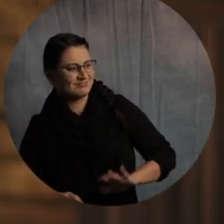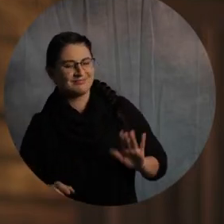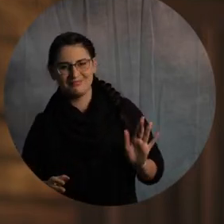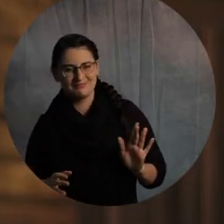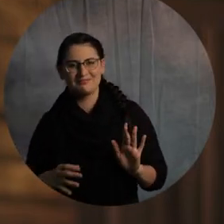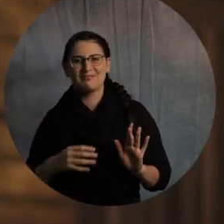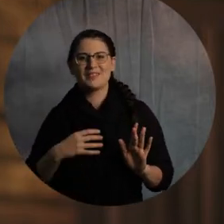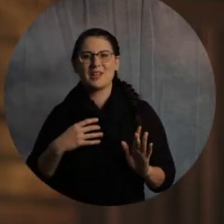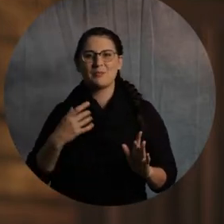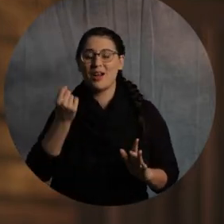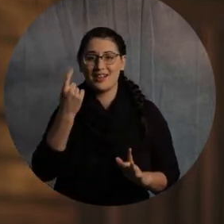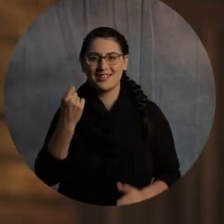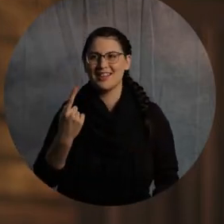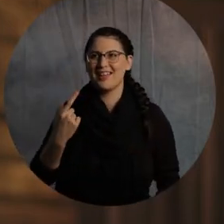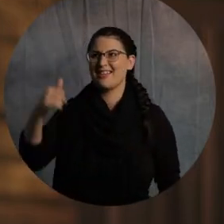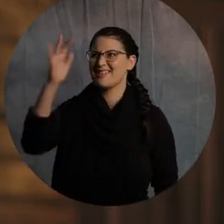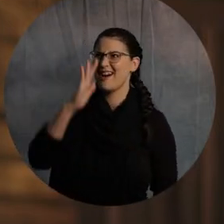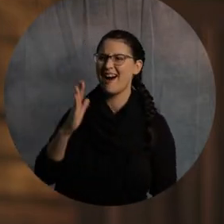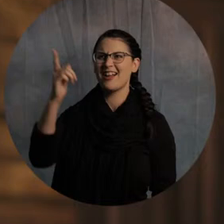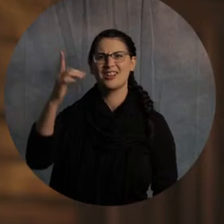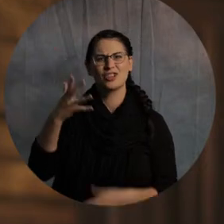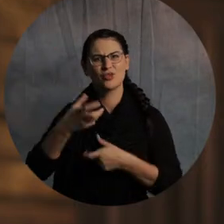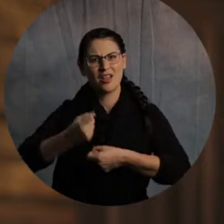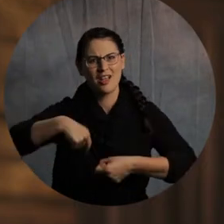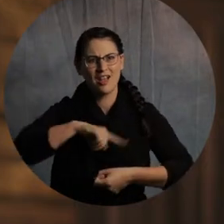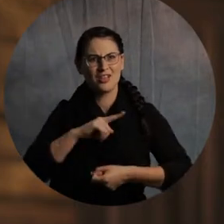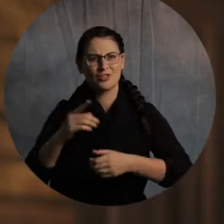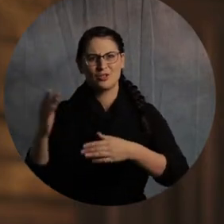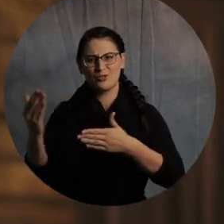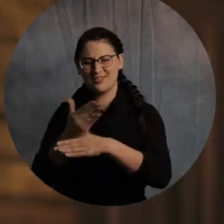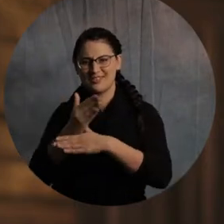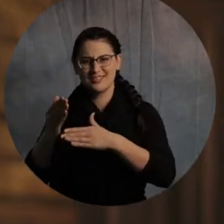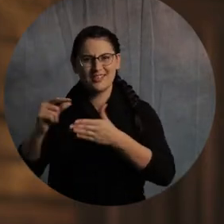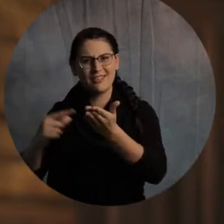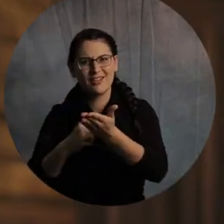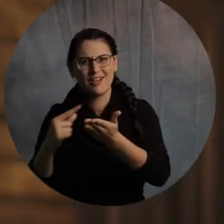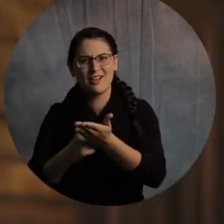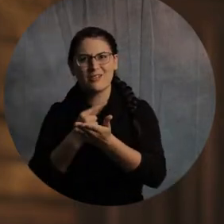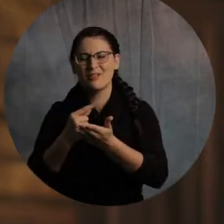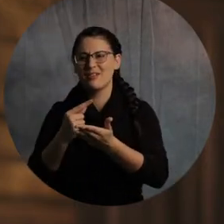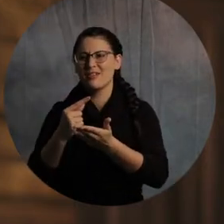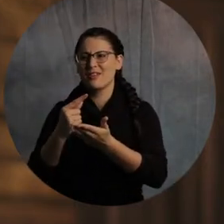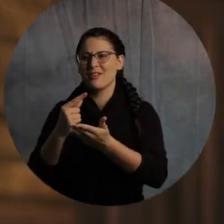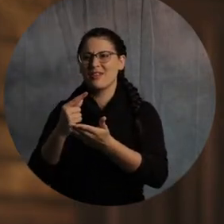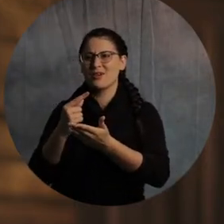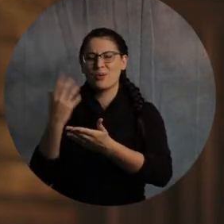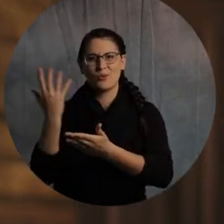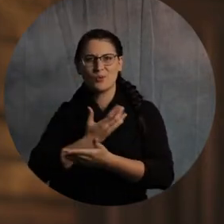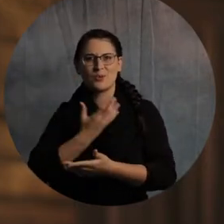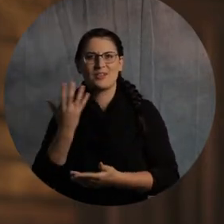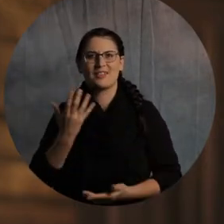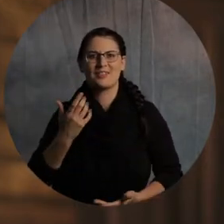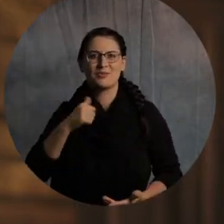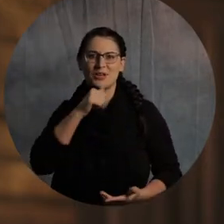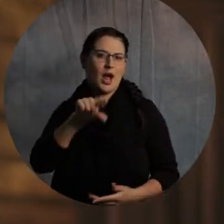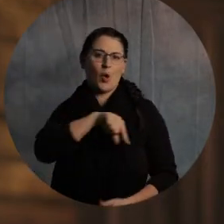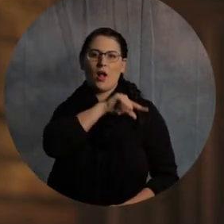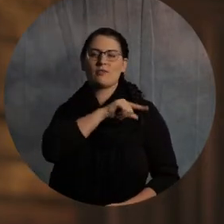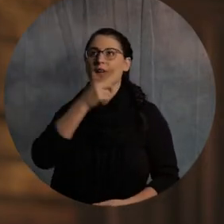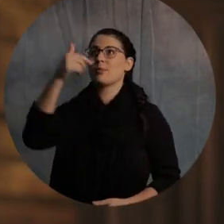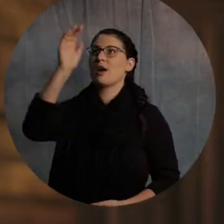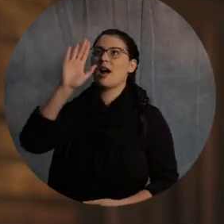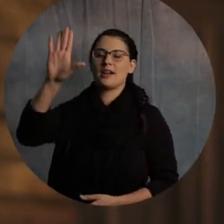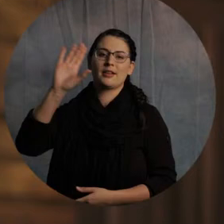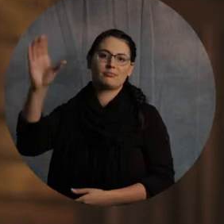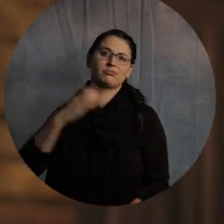your marriage when you start laboring together in that. Let me give you an example, all right? Let me give you an example. It